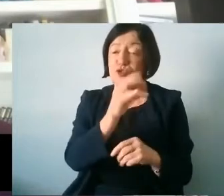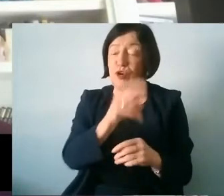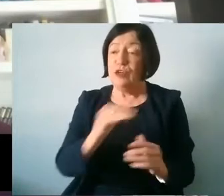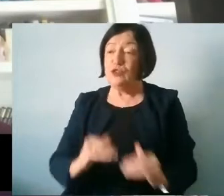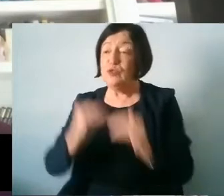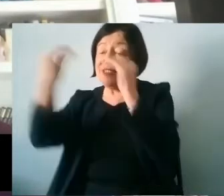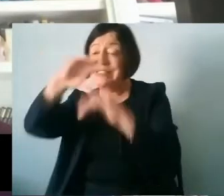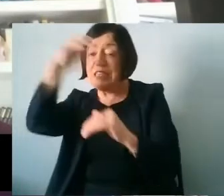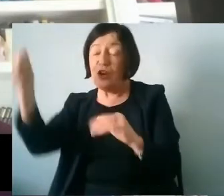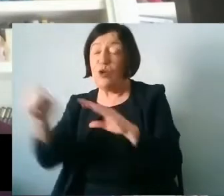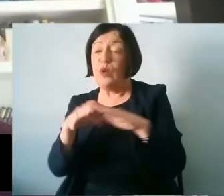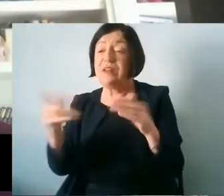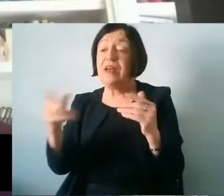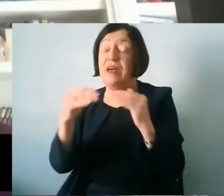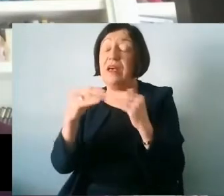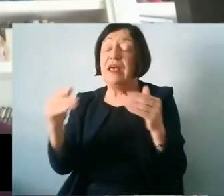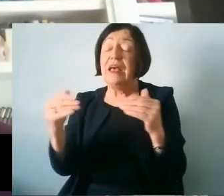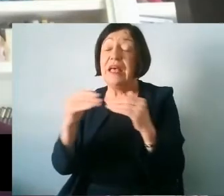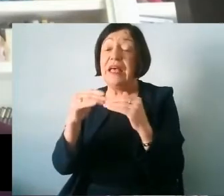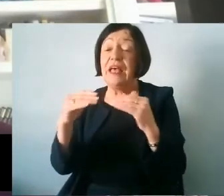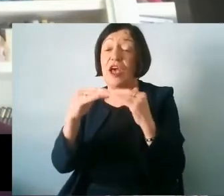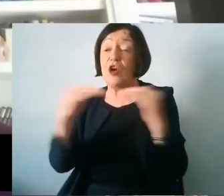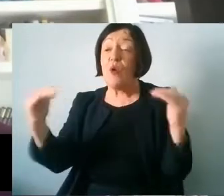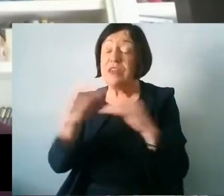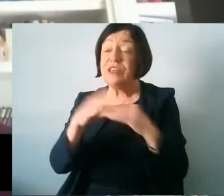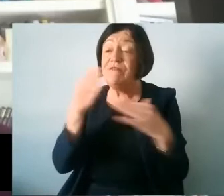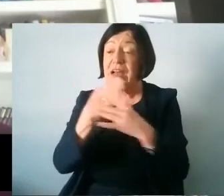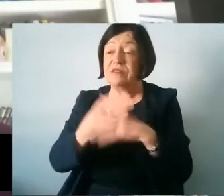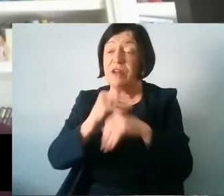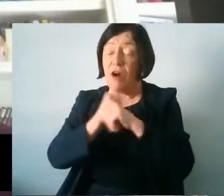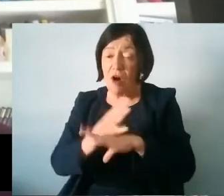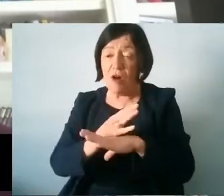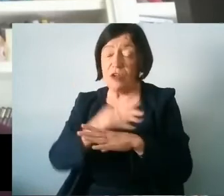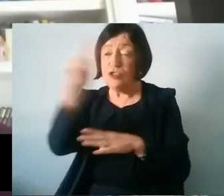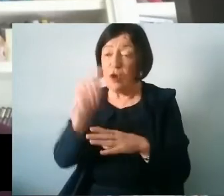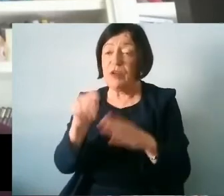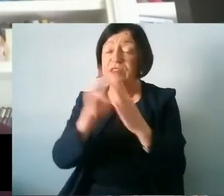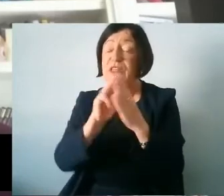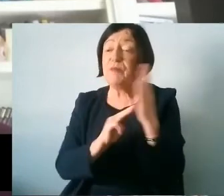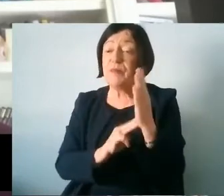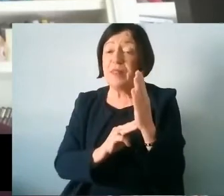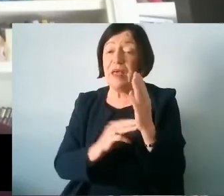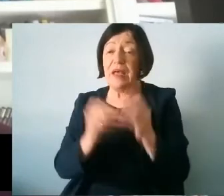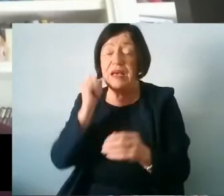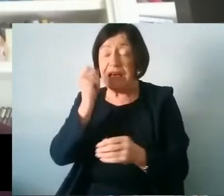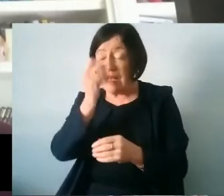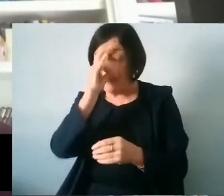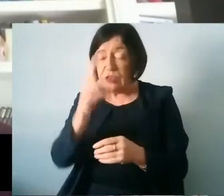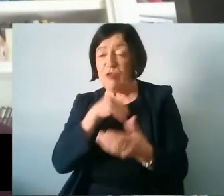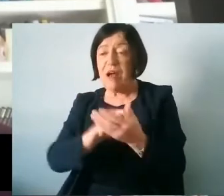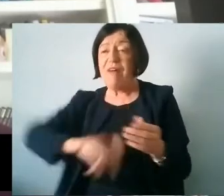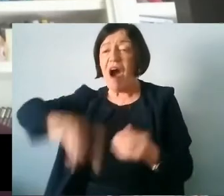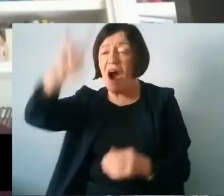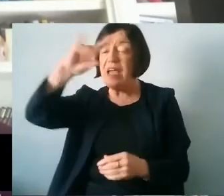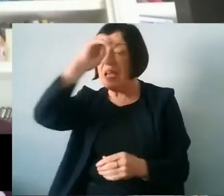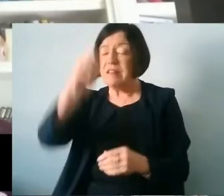with equality of access to all programs and subjects. Aspiring to have high expectations of